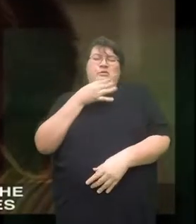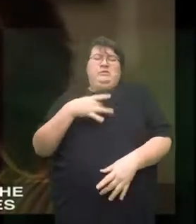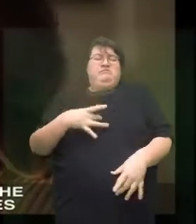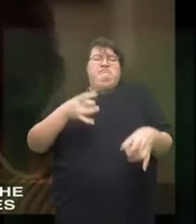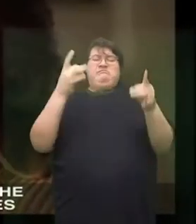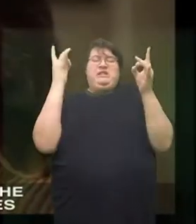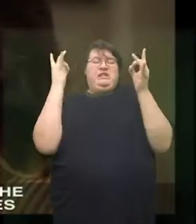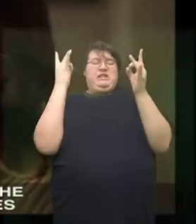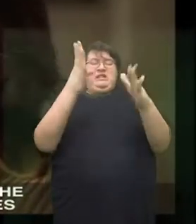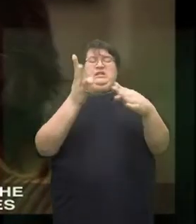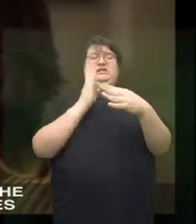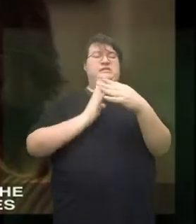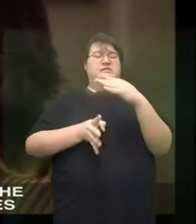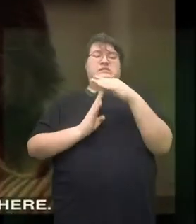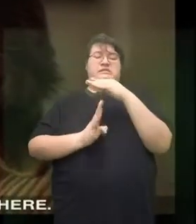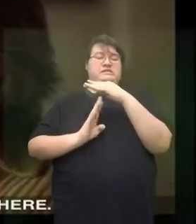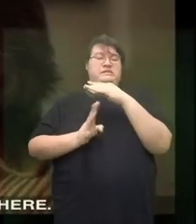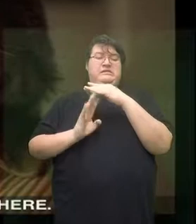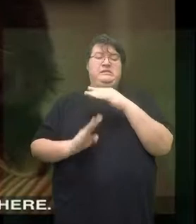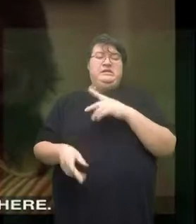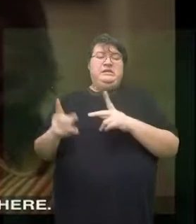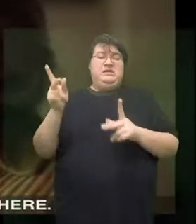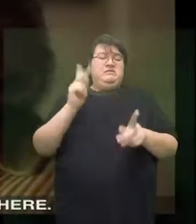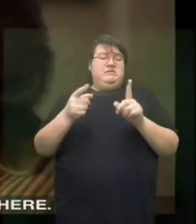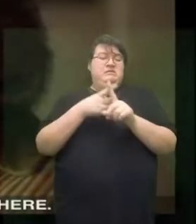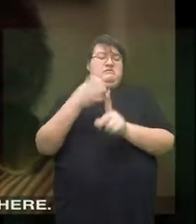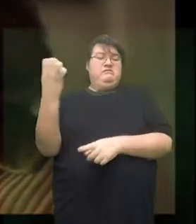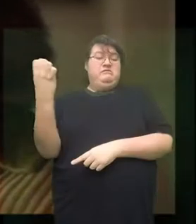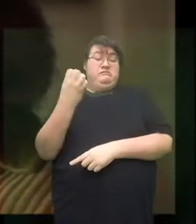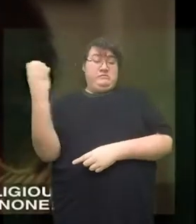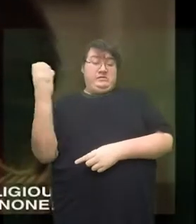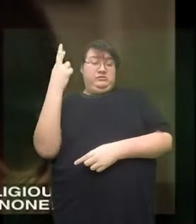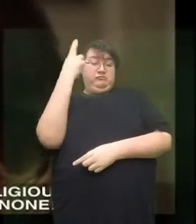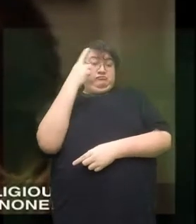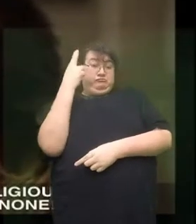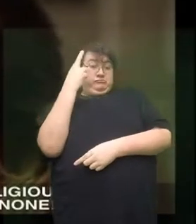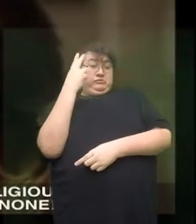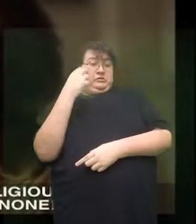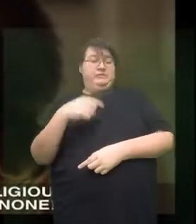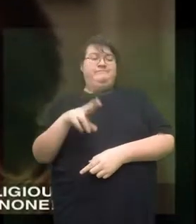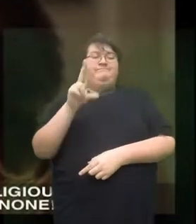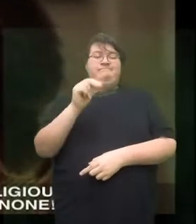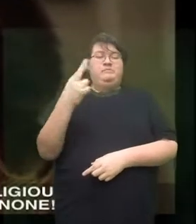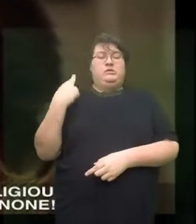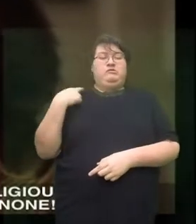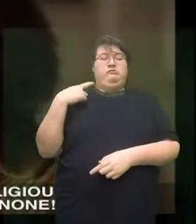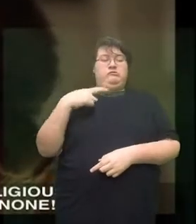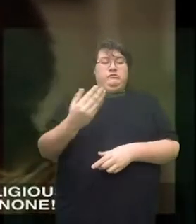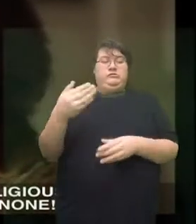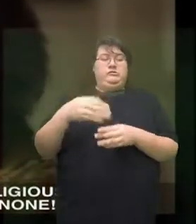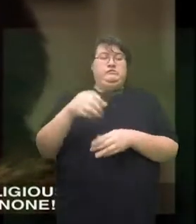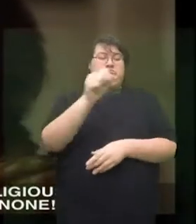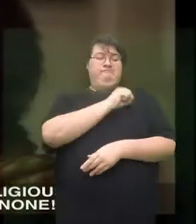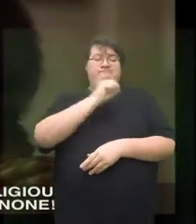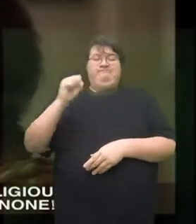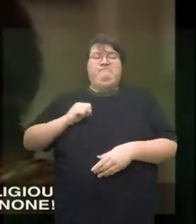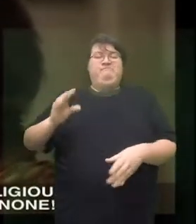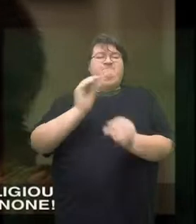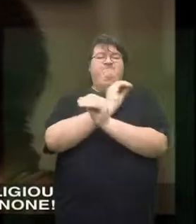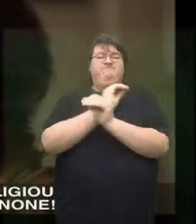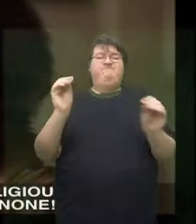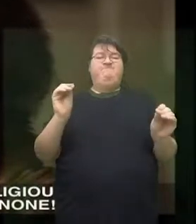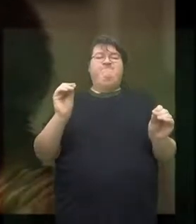Soon we'll even have the immigration of peoples from the Eastern Hemisphere, all because there's no religious qualification for office,